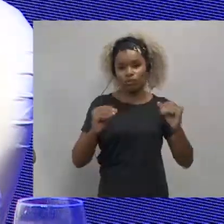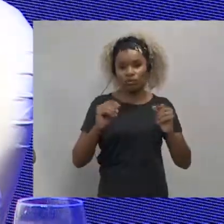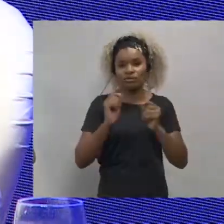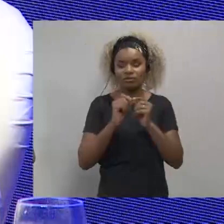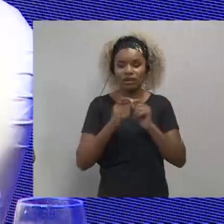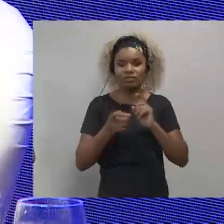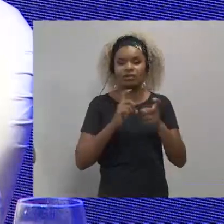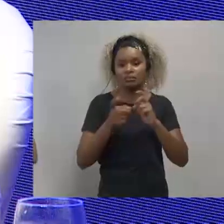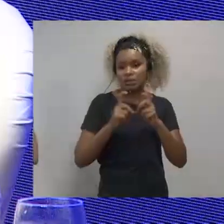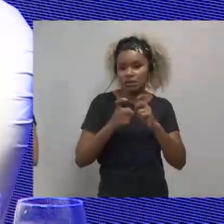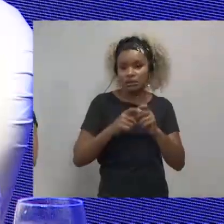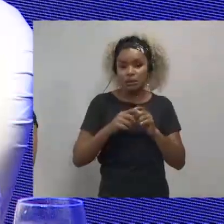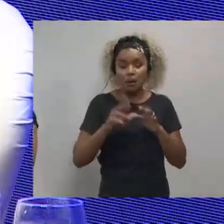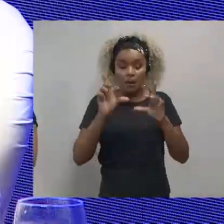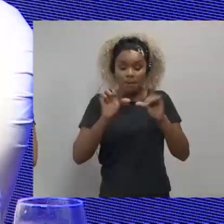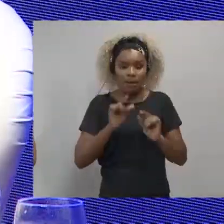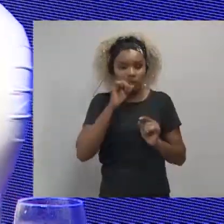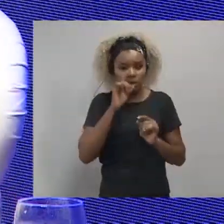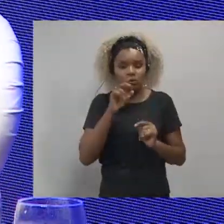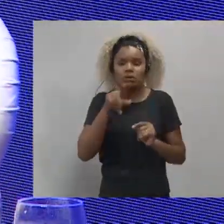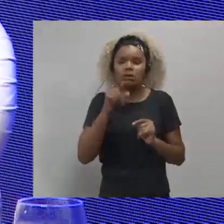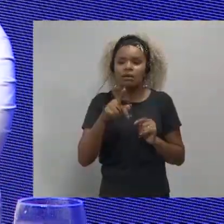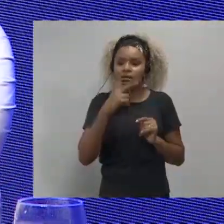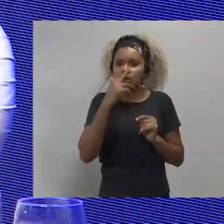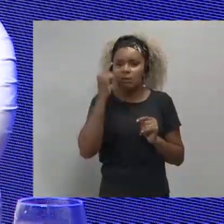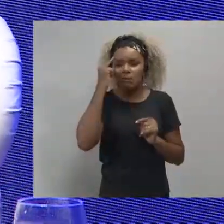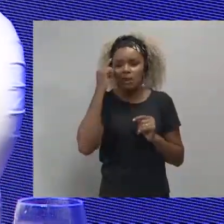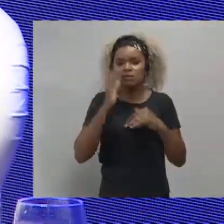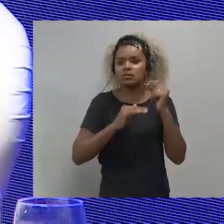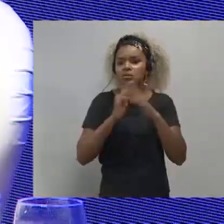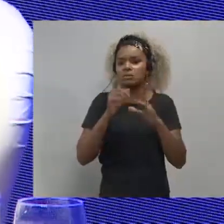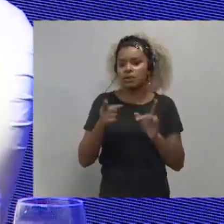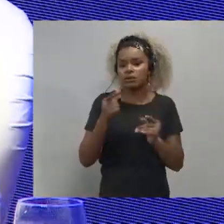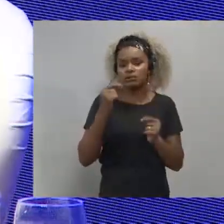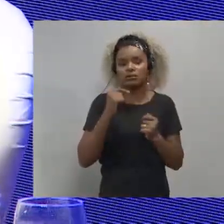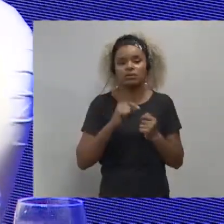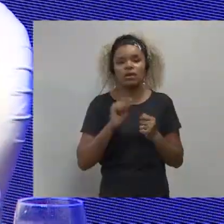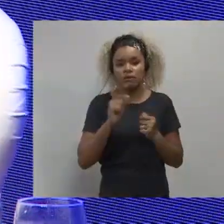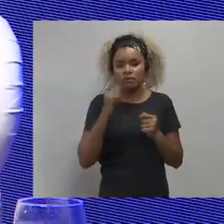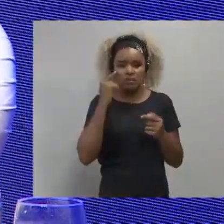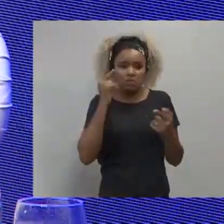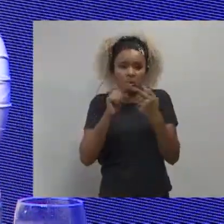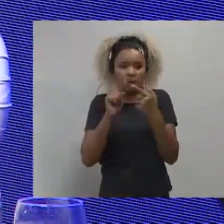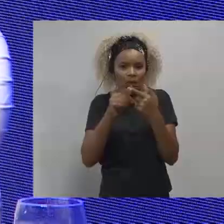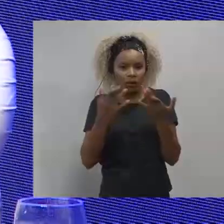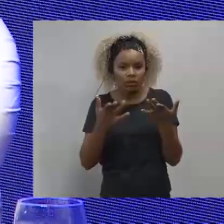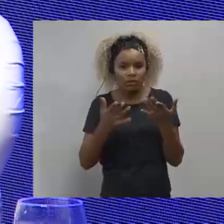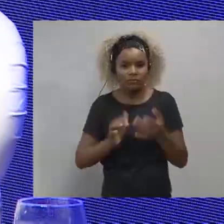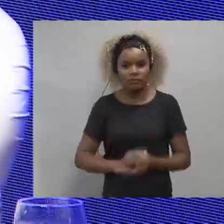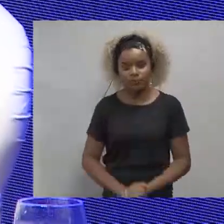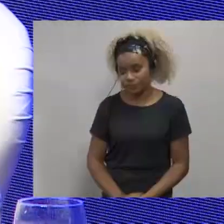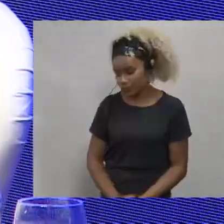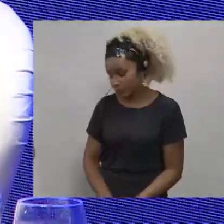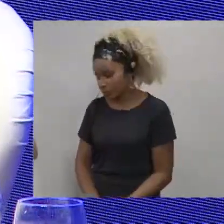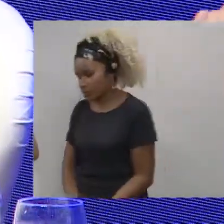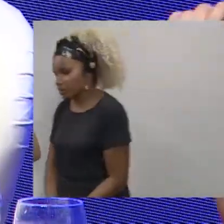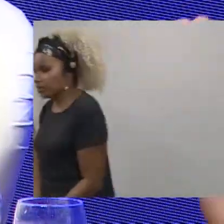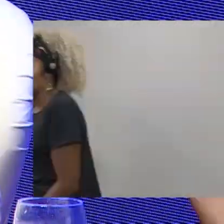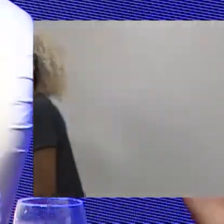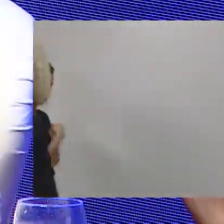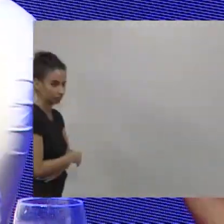bring more comfort and the administration will run less risks. What do you think of this thesis and do you agree with it?